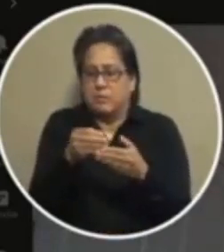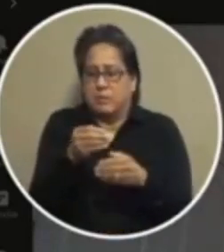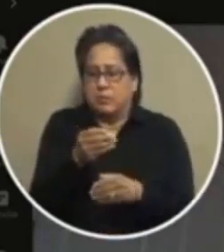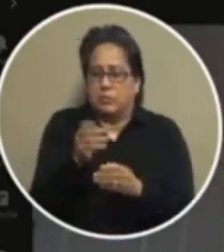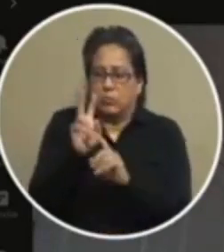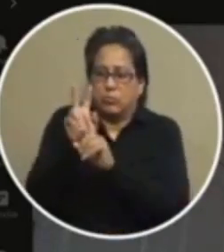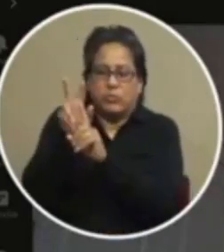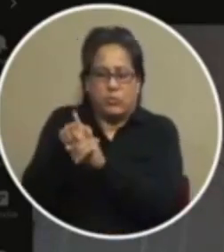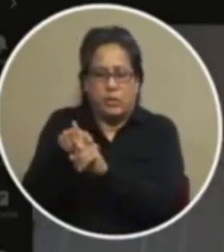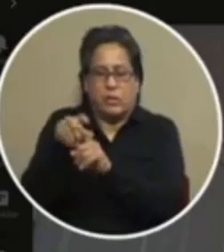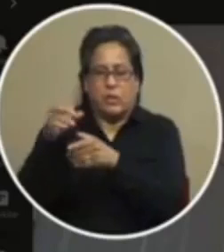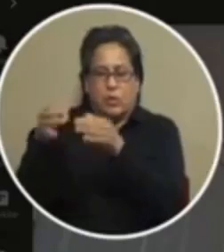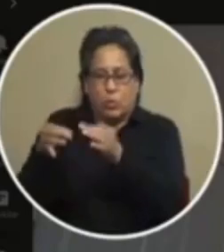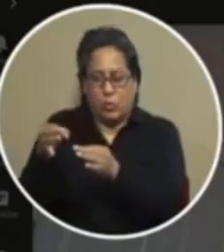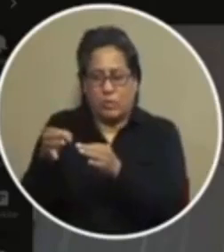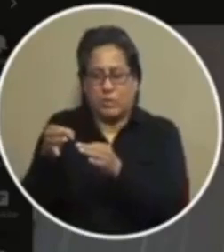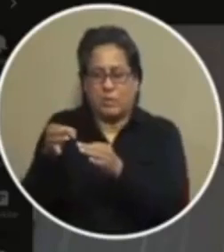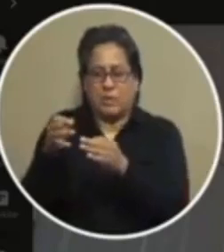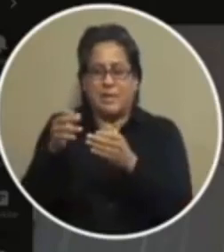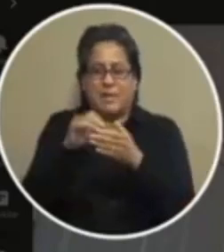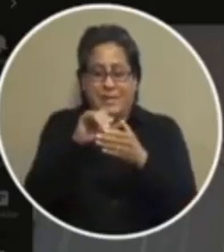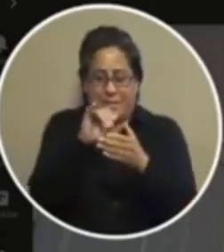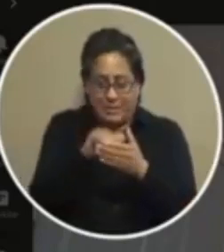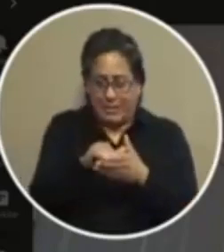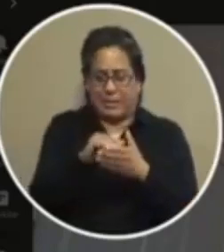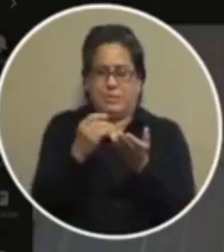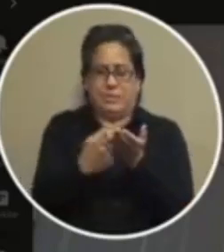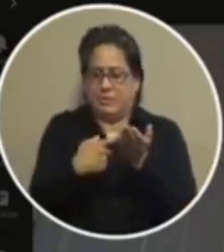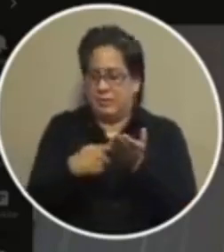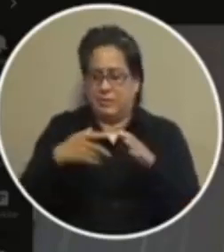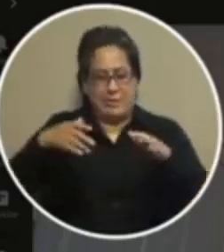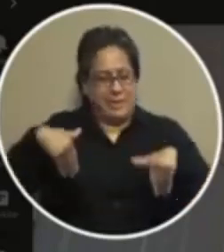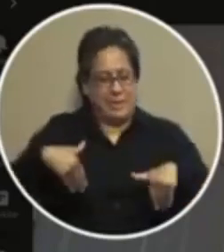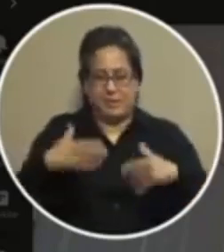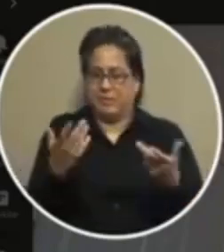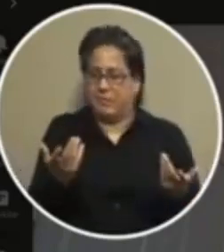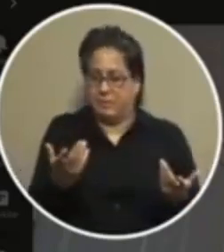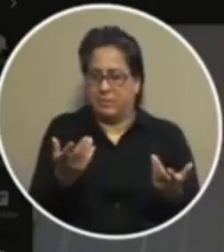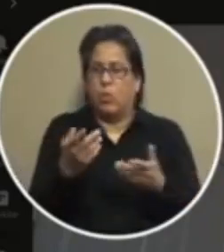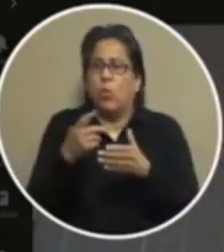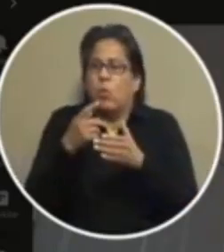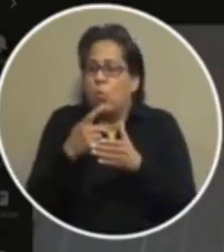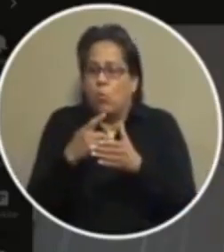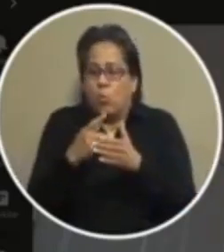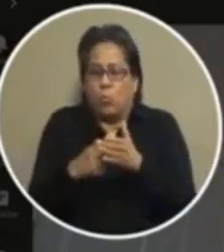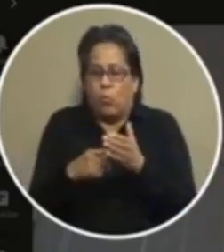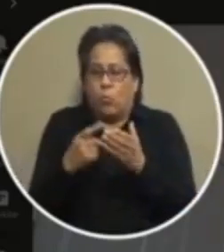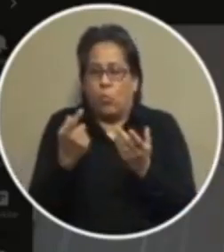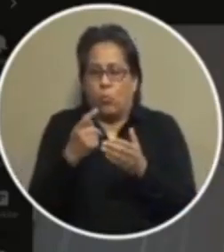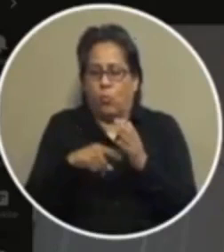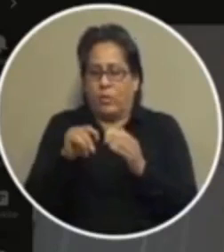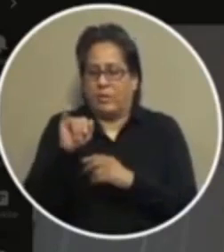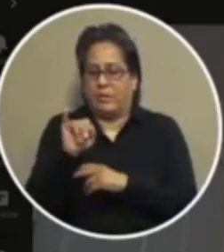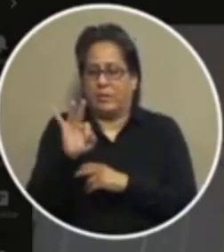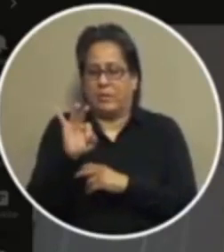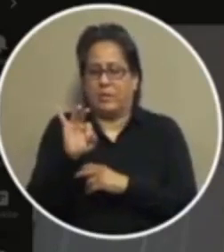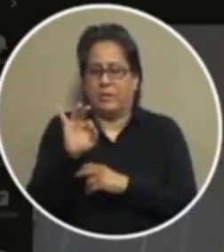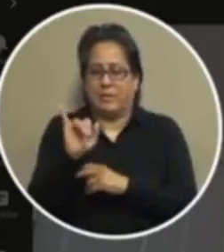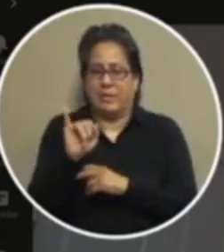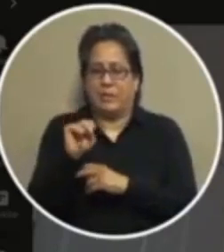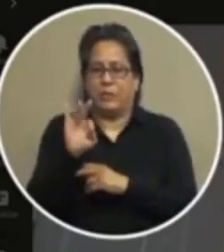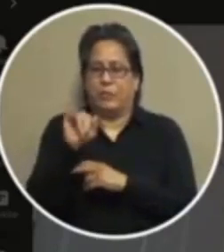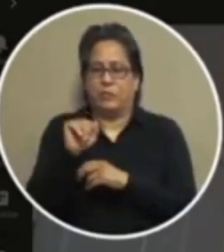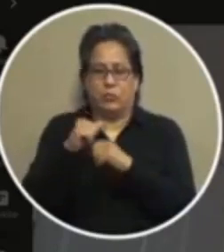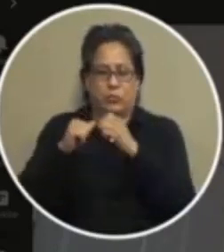now that's the that's the discussion that is not being had what is what is the infrastructure to get the